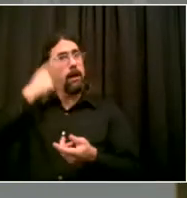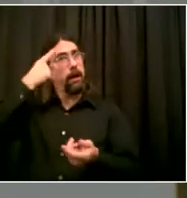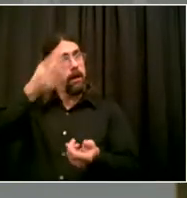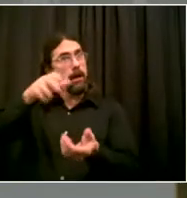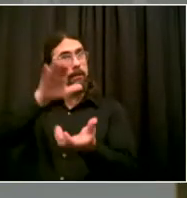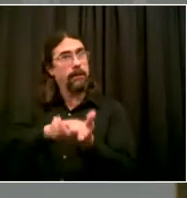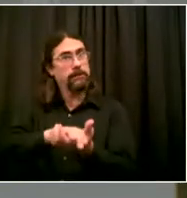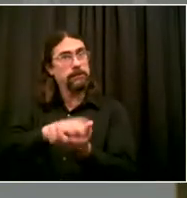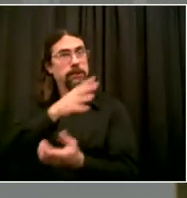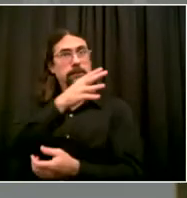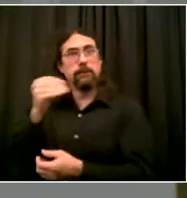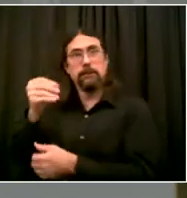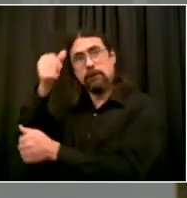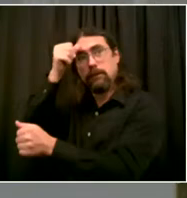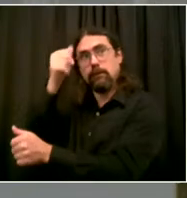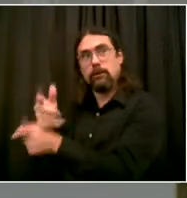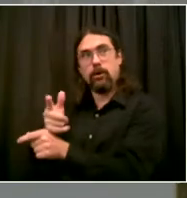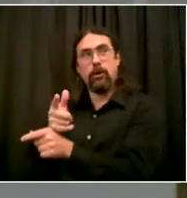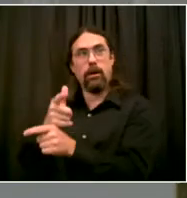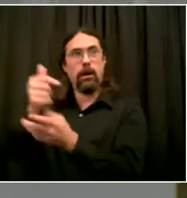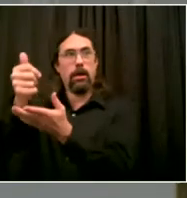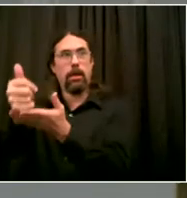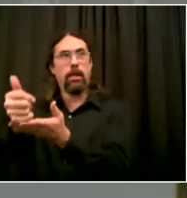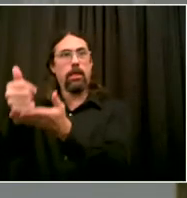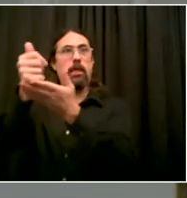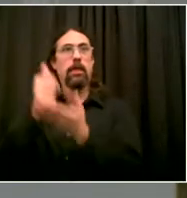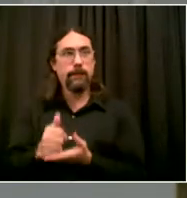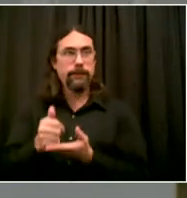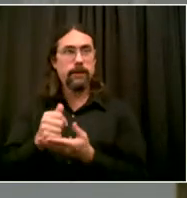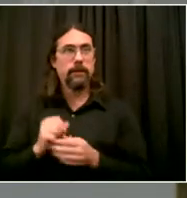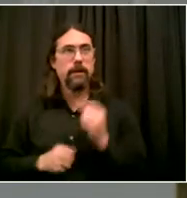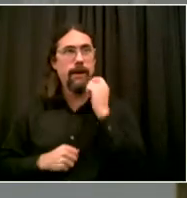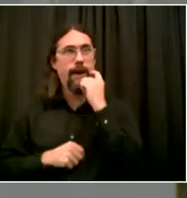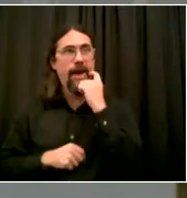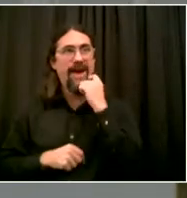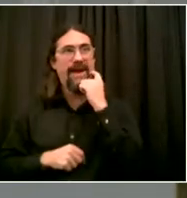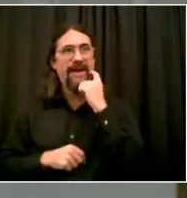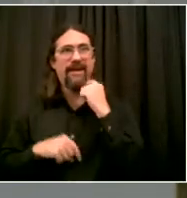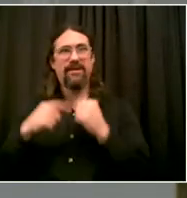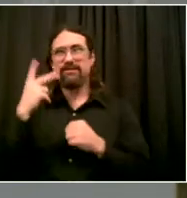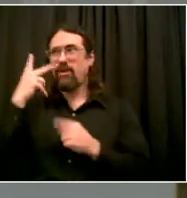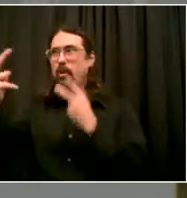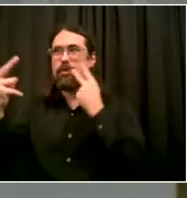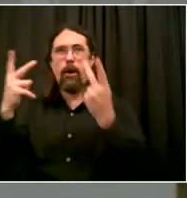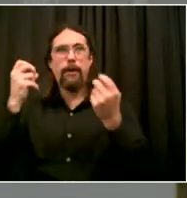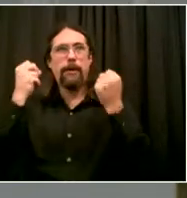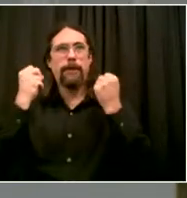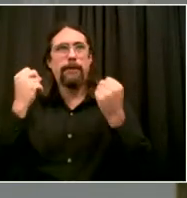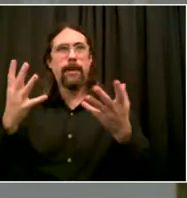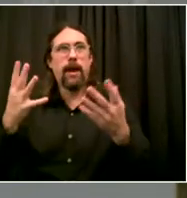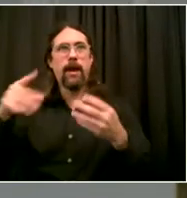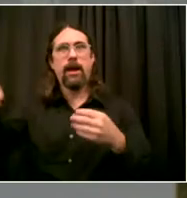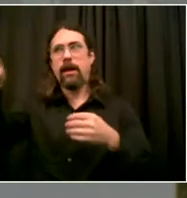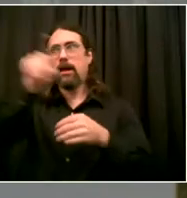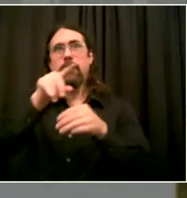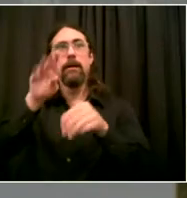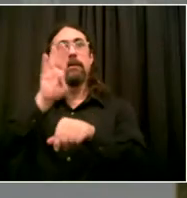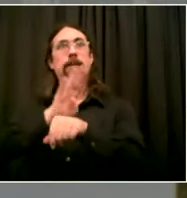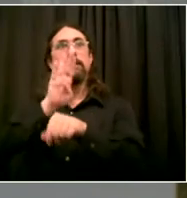operate sales online. It was very difficult. But with the help of SBS,